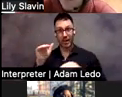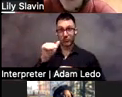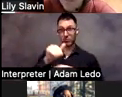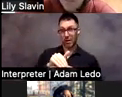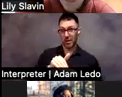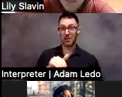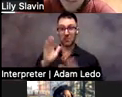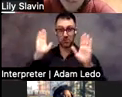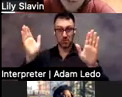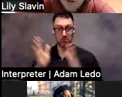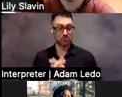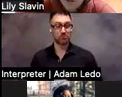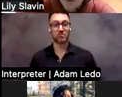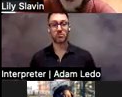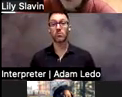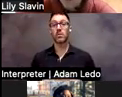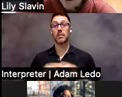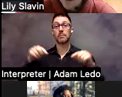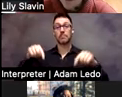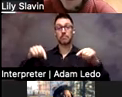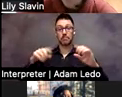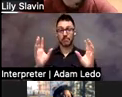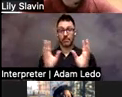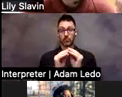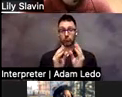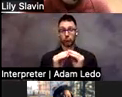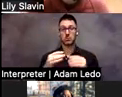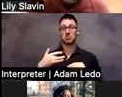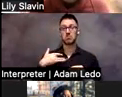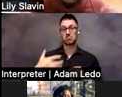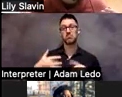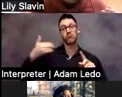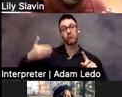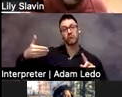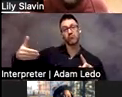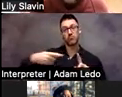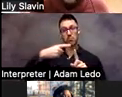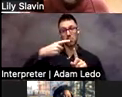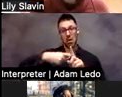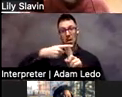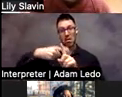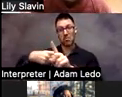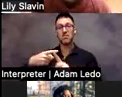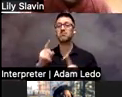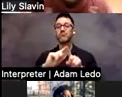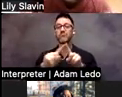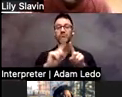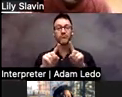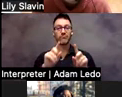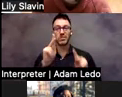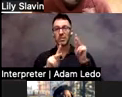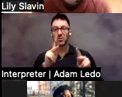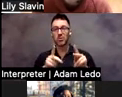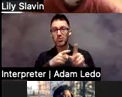These sessions are hosted about once a month, and we bring in different experts in our field. And so what will happen